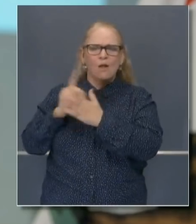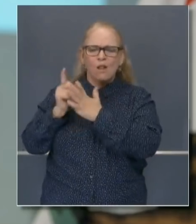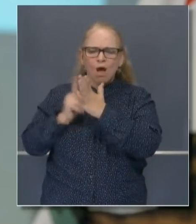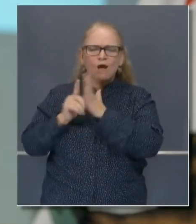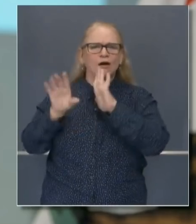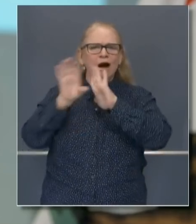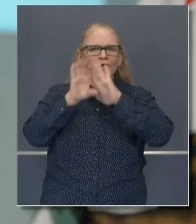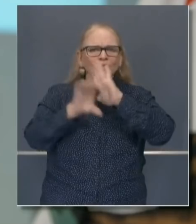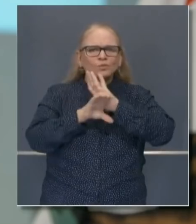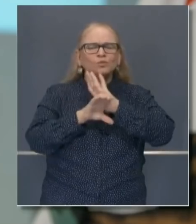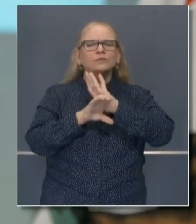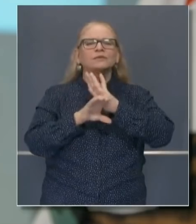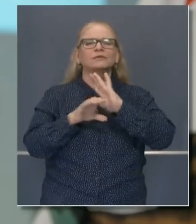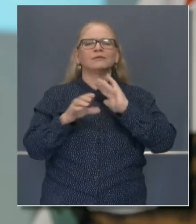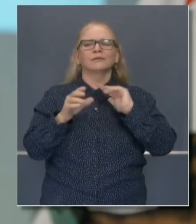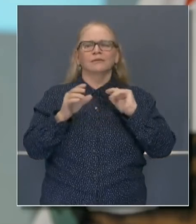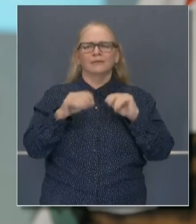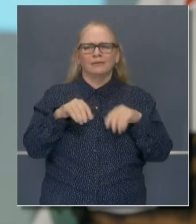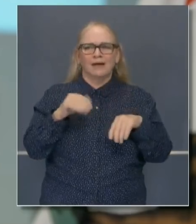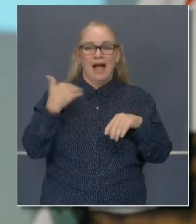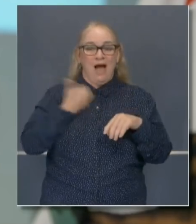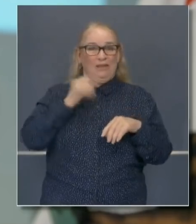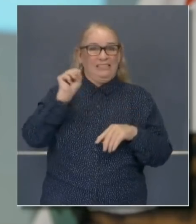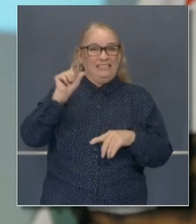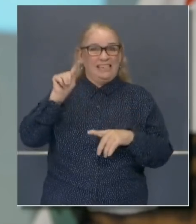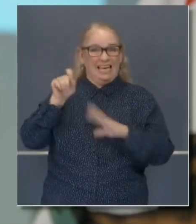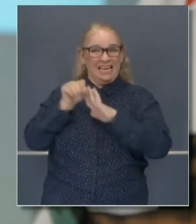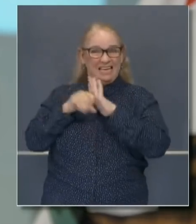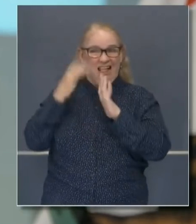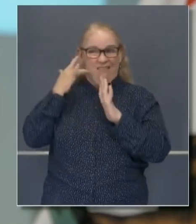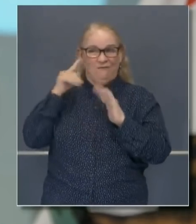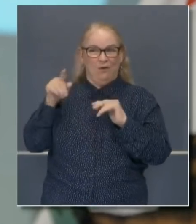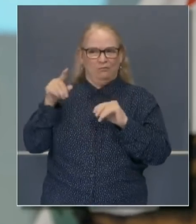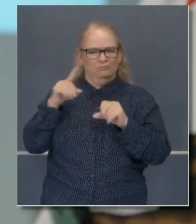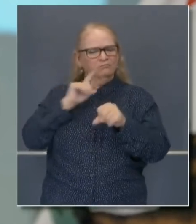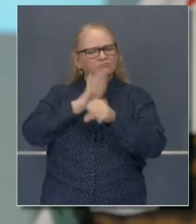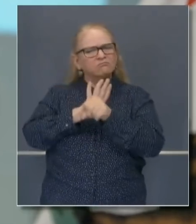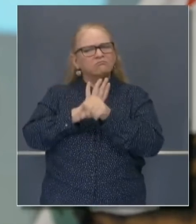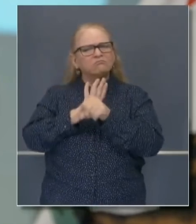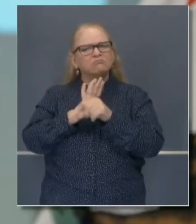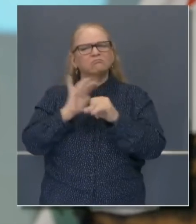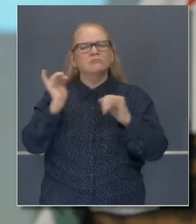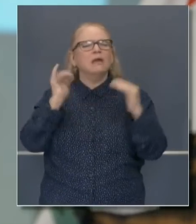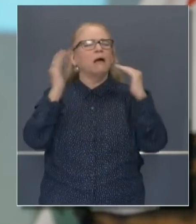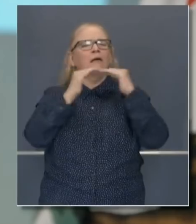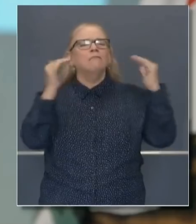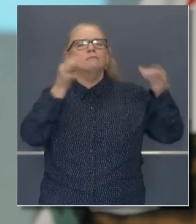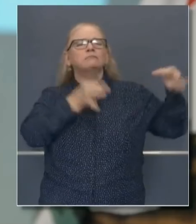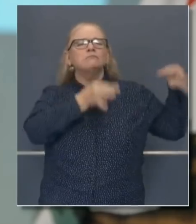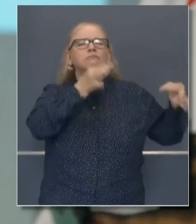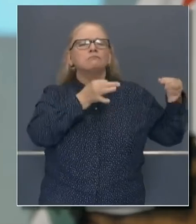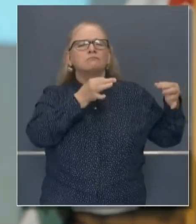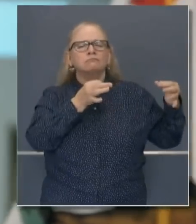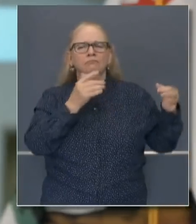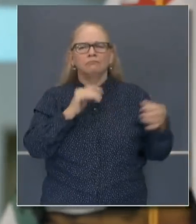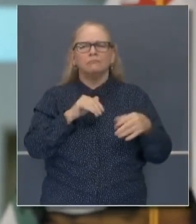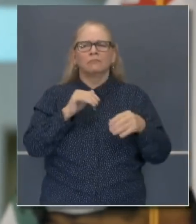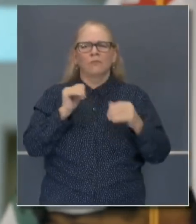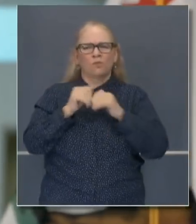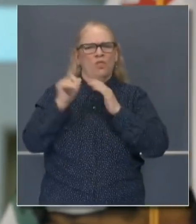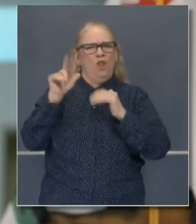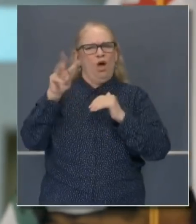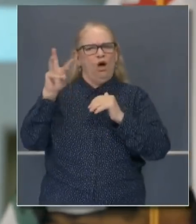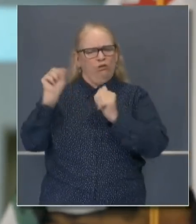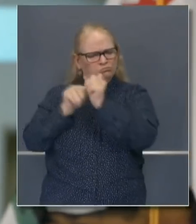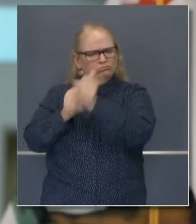but our state's deeply embedded and unwavering dedication to the principle of equal justice under the law. Today I'm honored to add